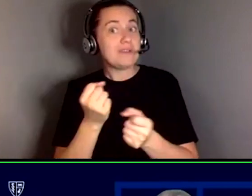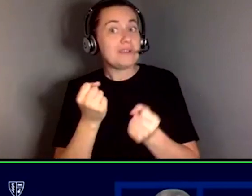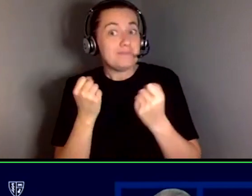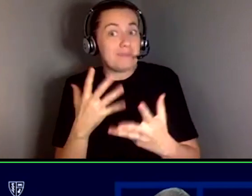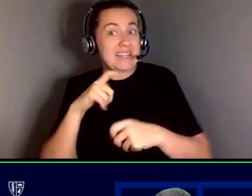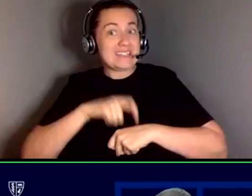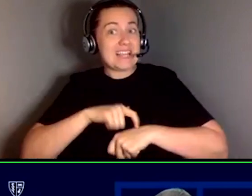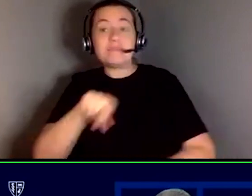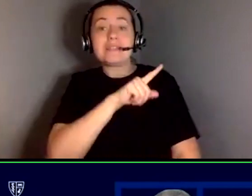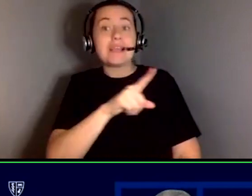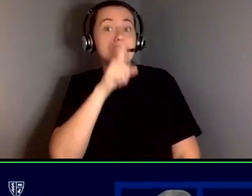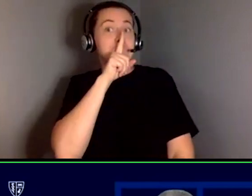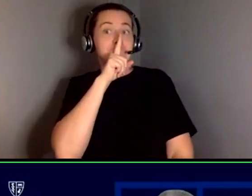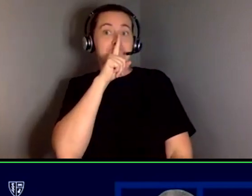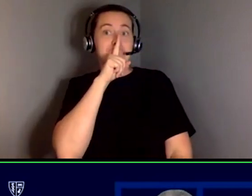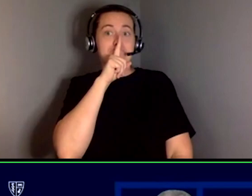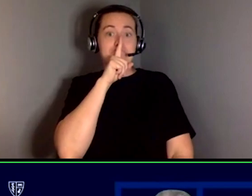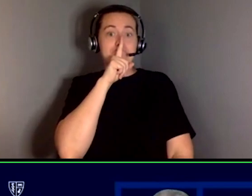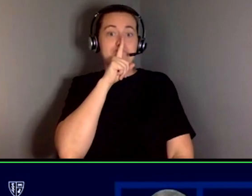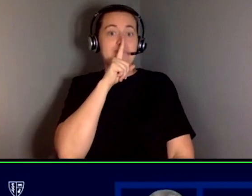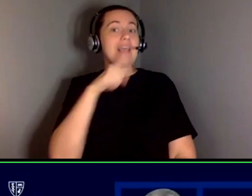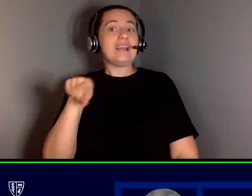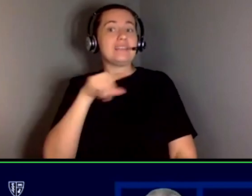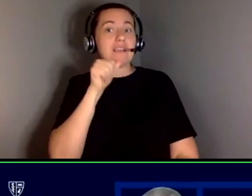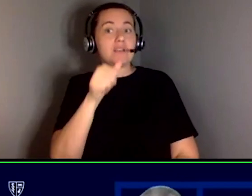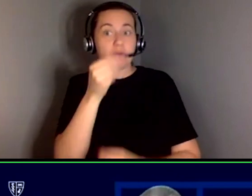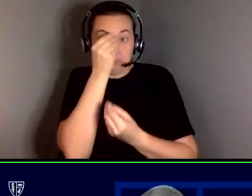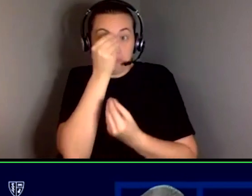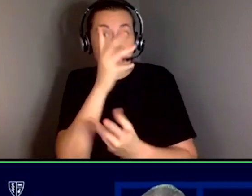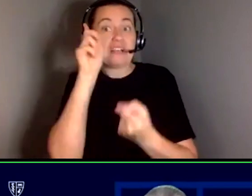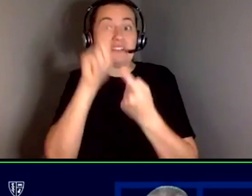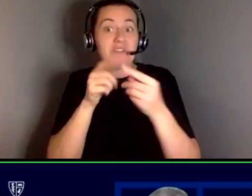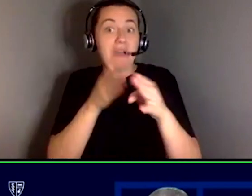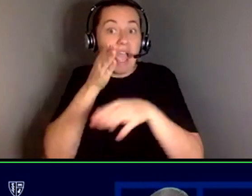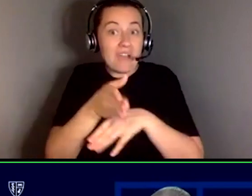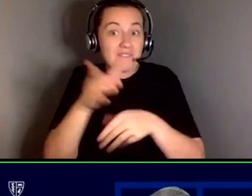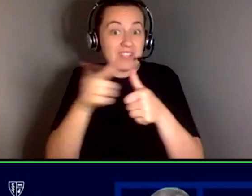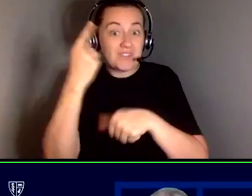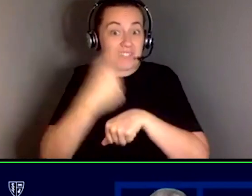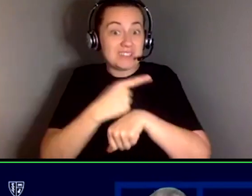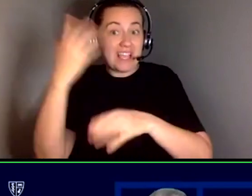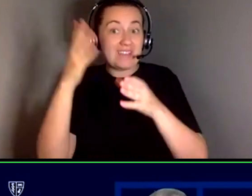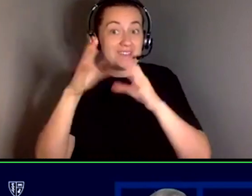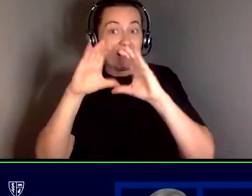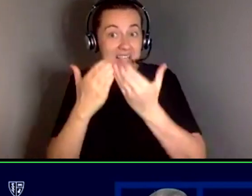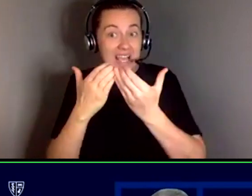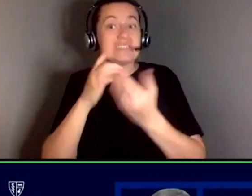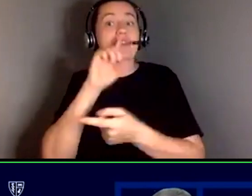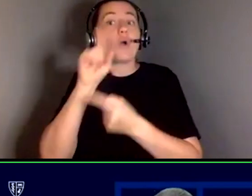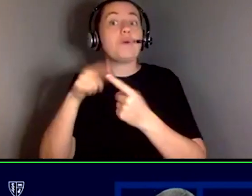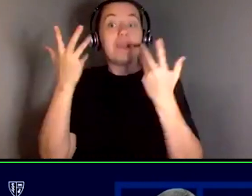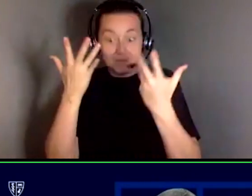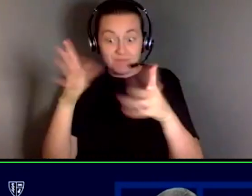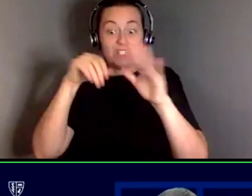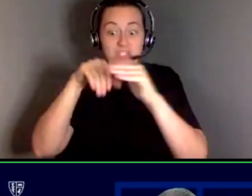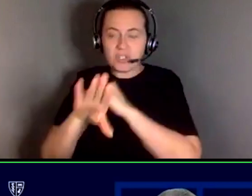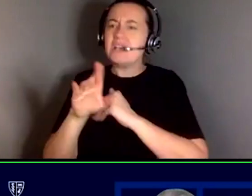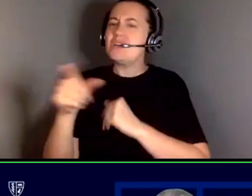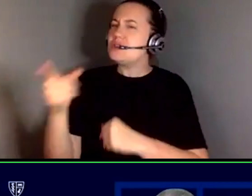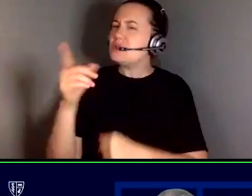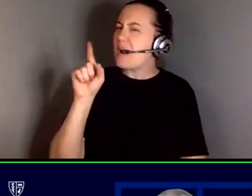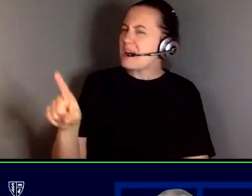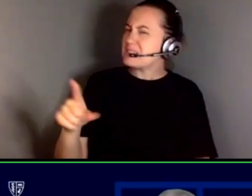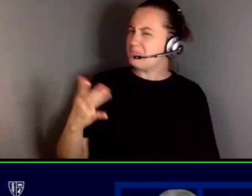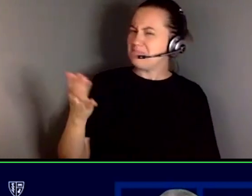disclose the disability until after the first day of classes once they're in and when you ask why didn't you disclose this